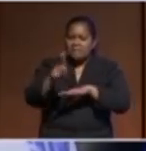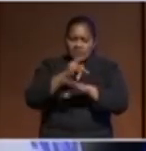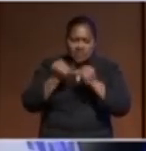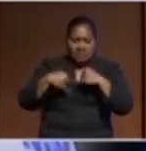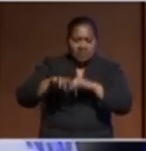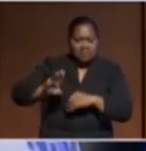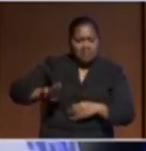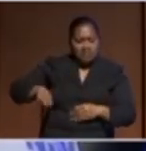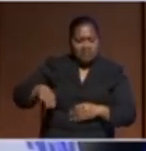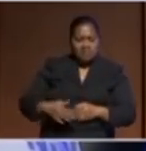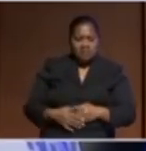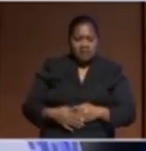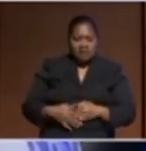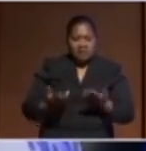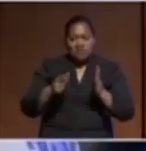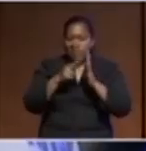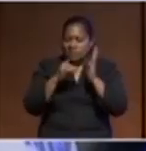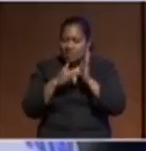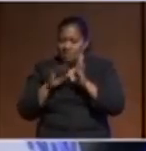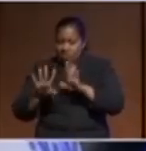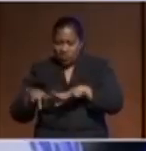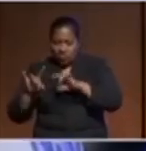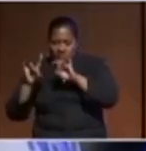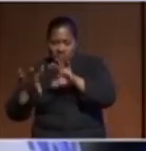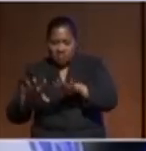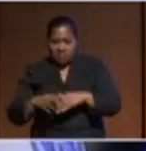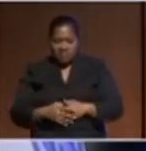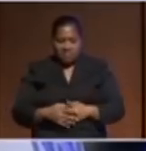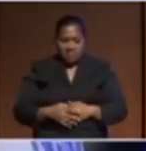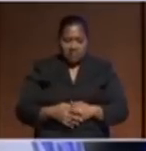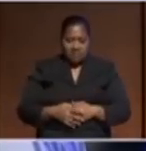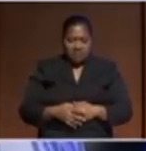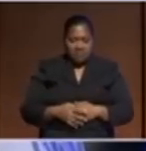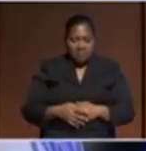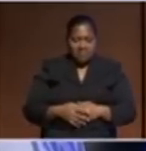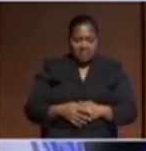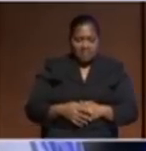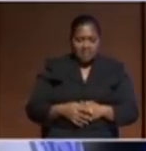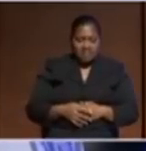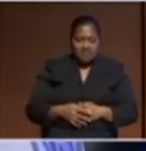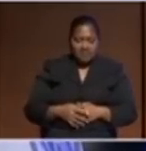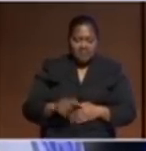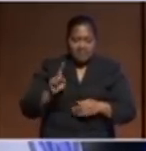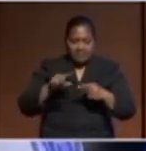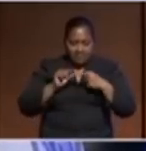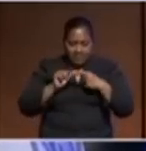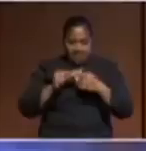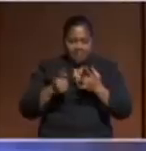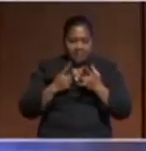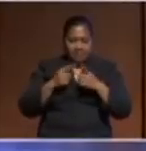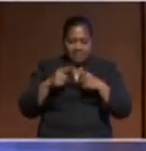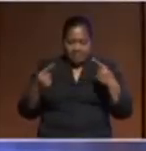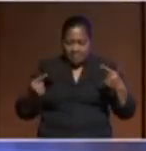shoulder at New Zealand and Australia as us versus them that's another thing about this family